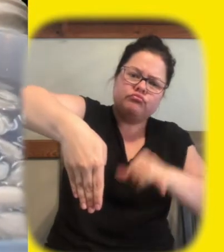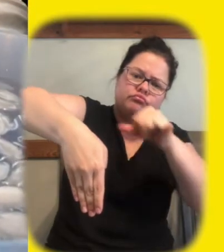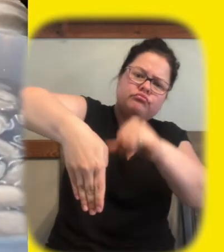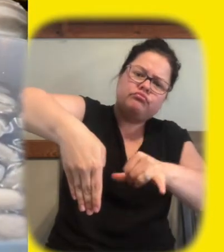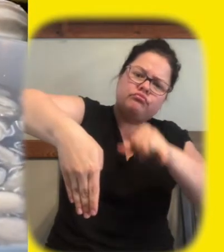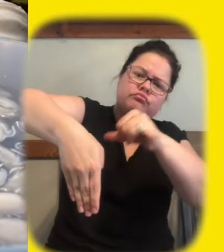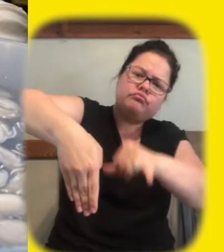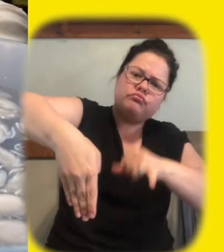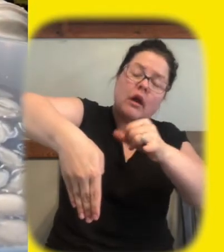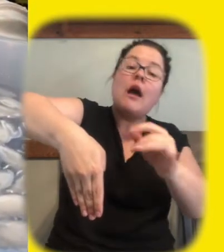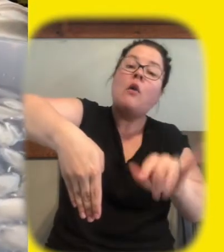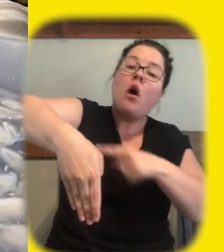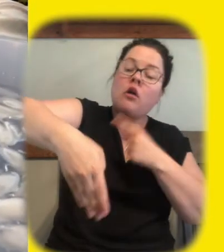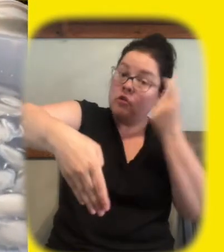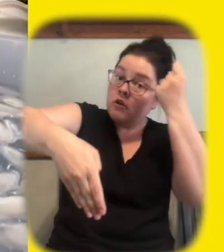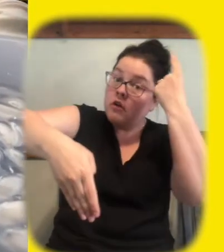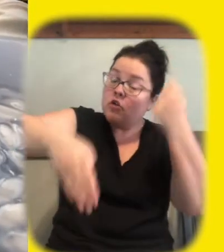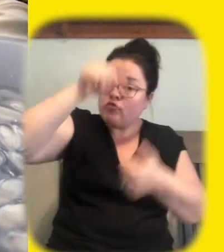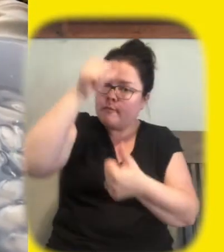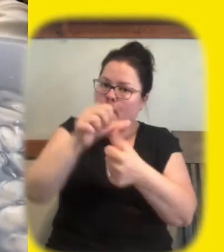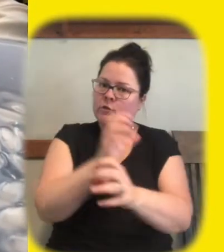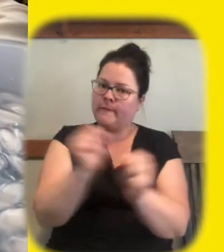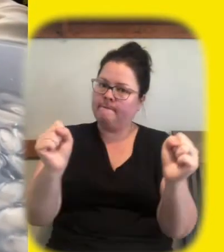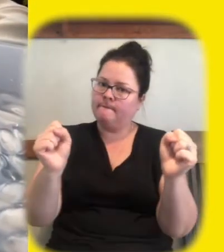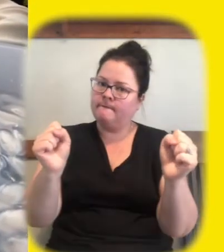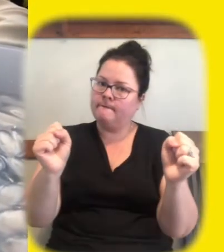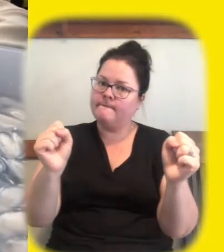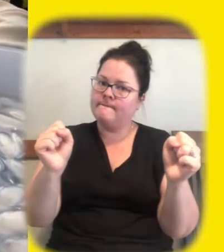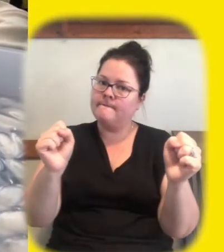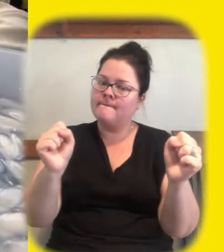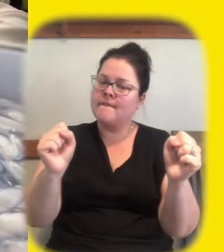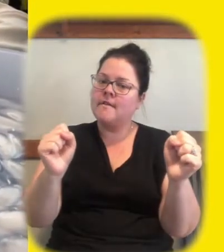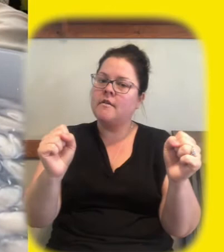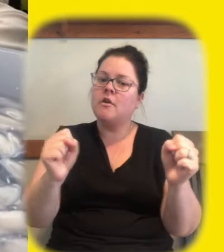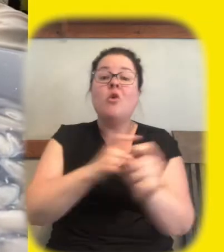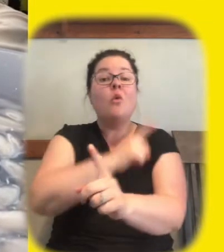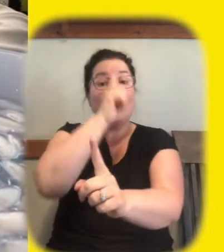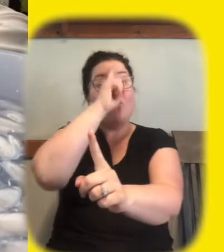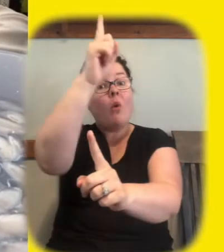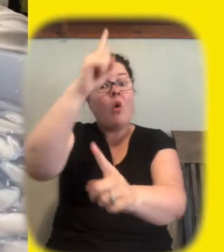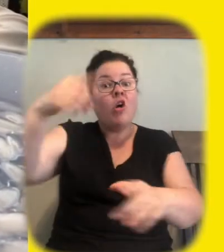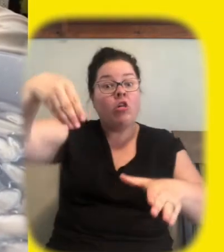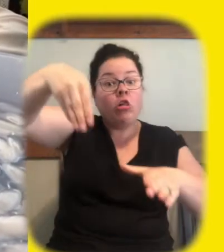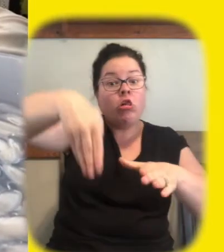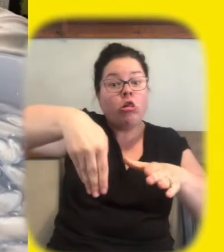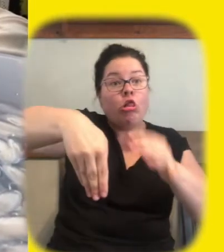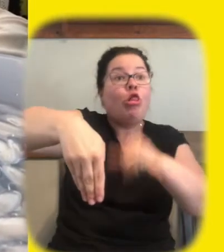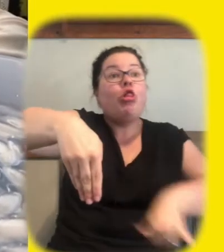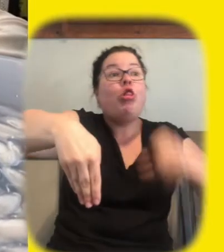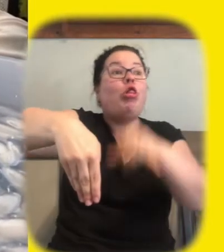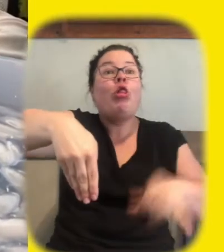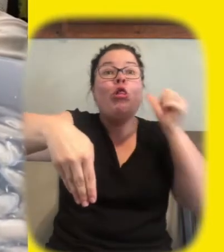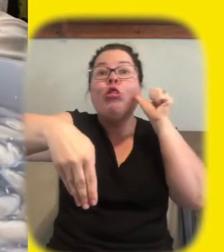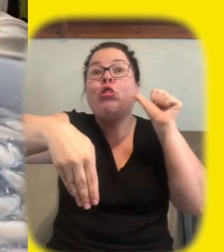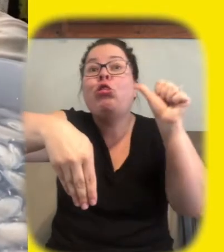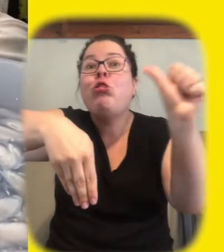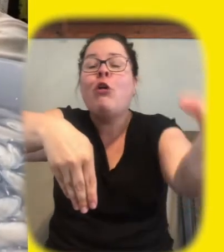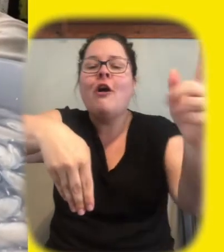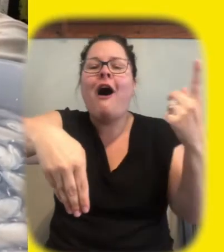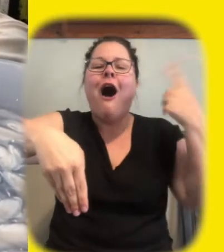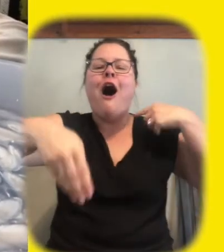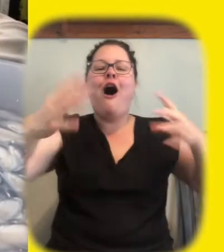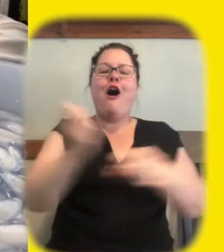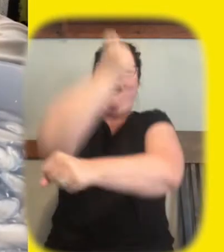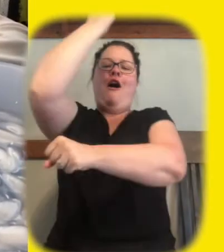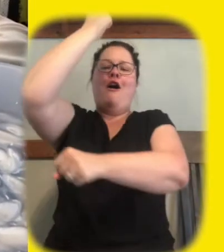the bowl of ice water now we have to think about safety you're not keeping it in just to prove a